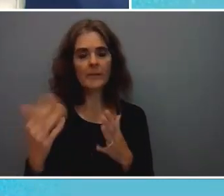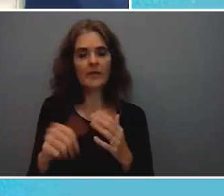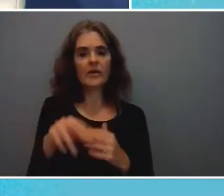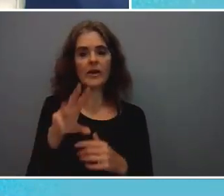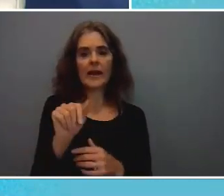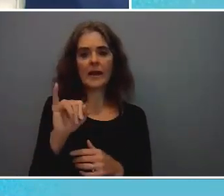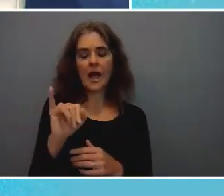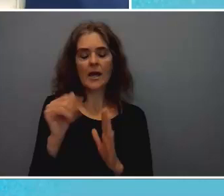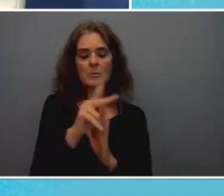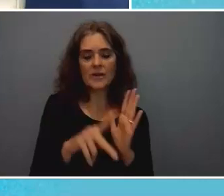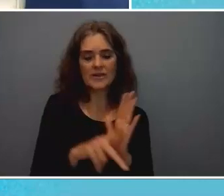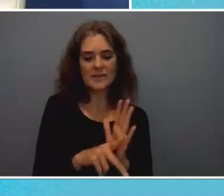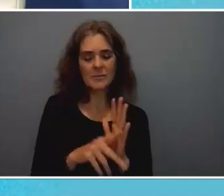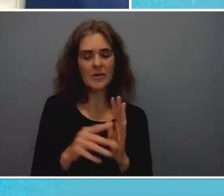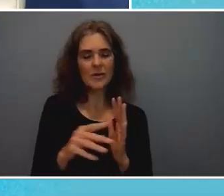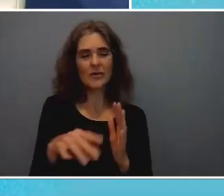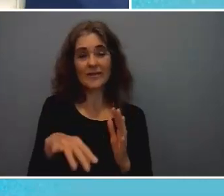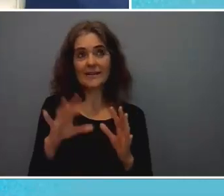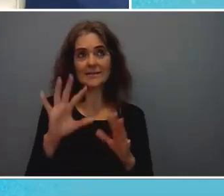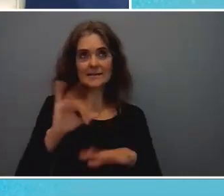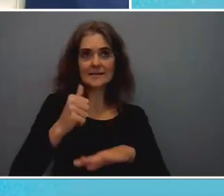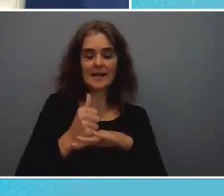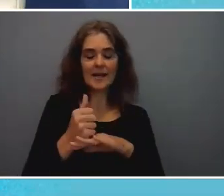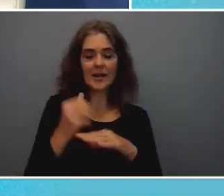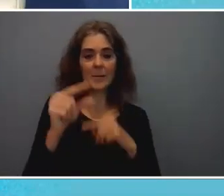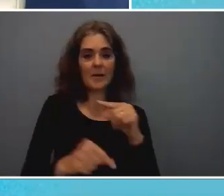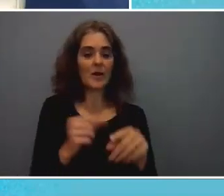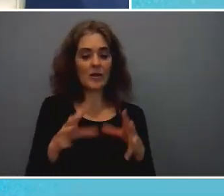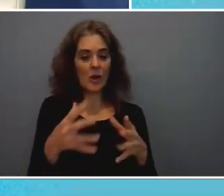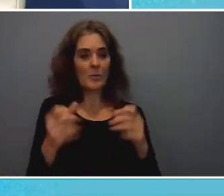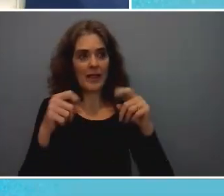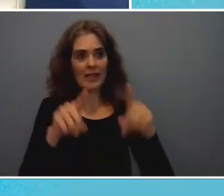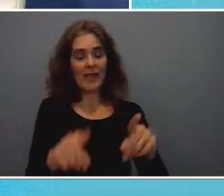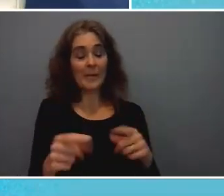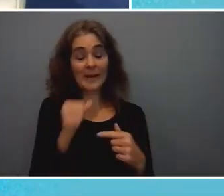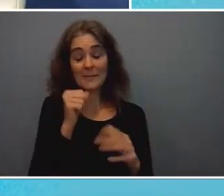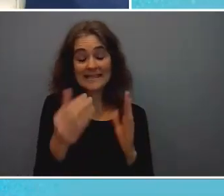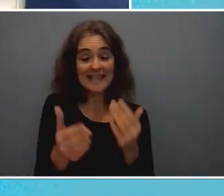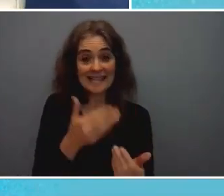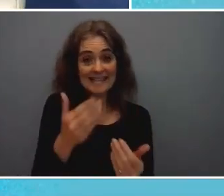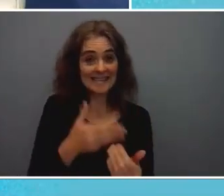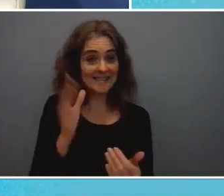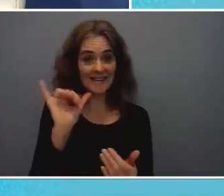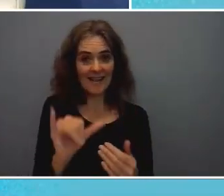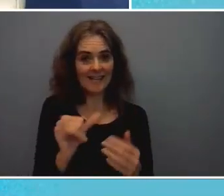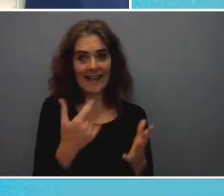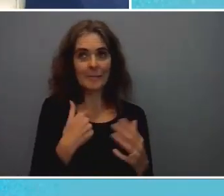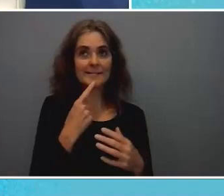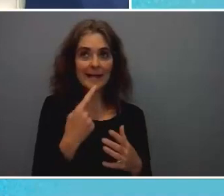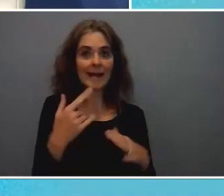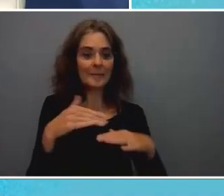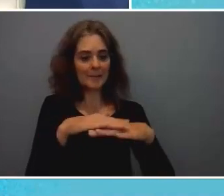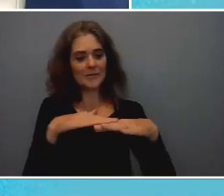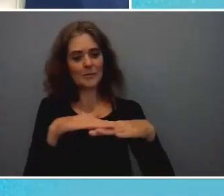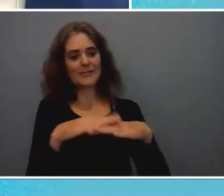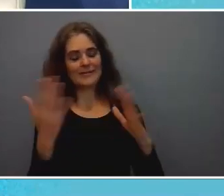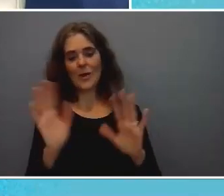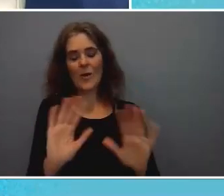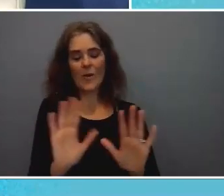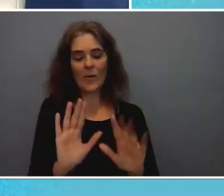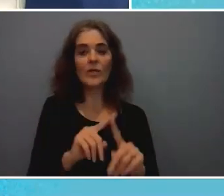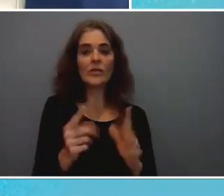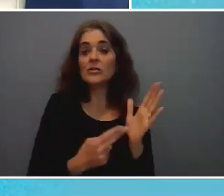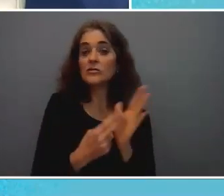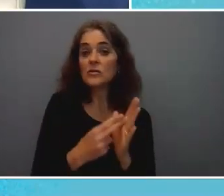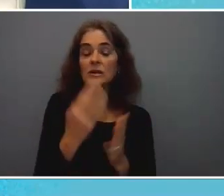alignment but i actually don't really think it's that easy and at all the the truth of the matter is some regions